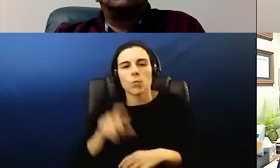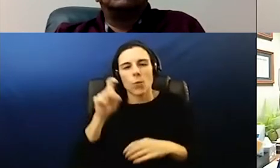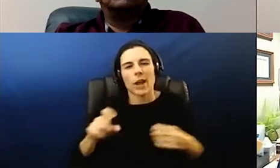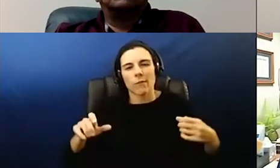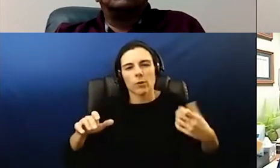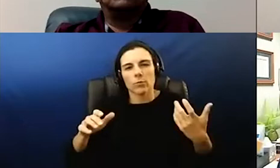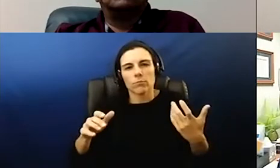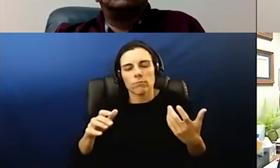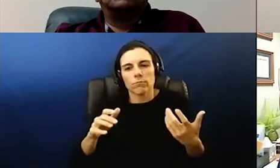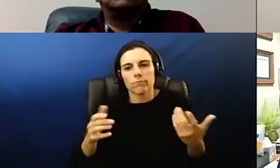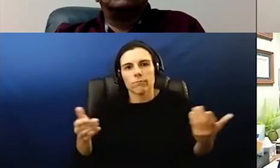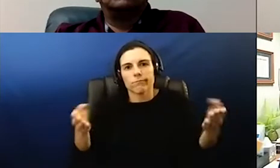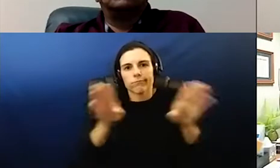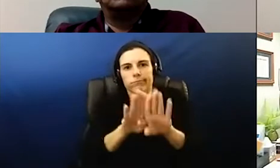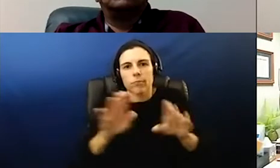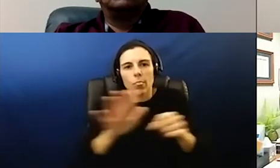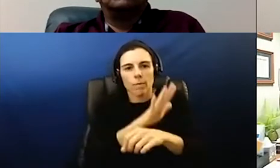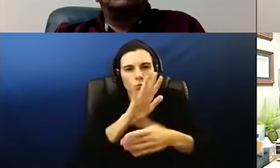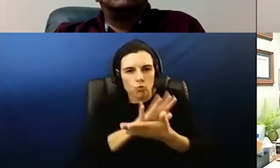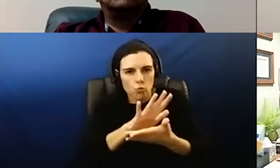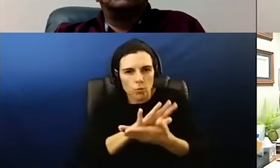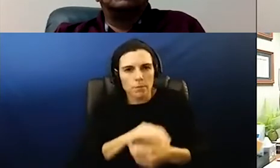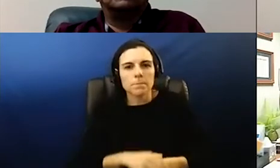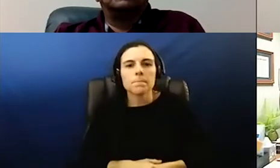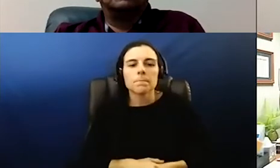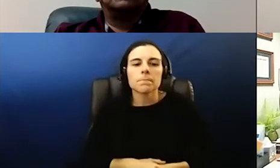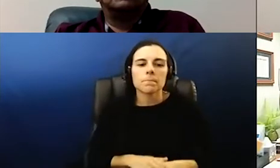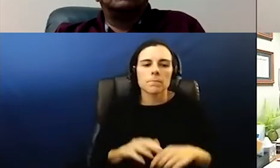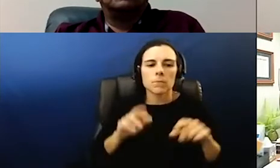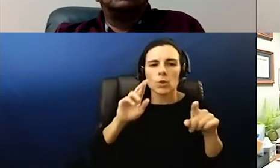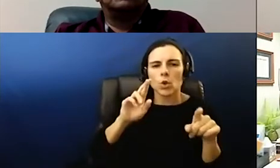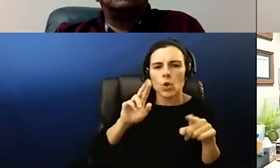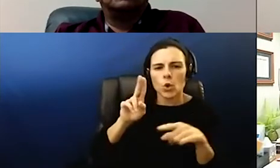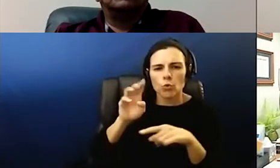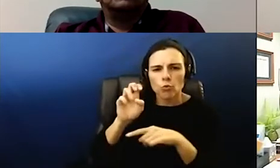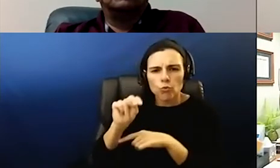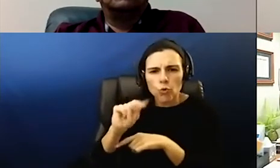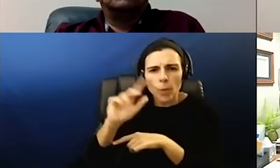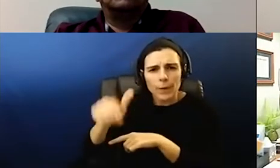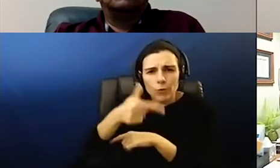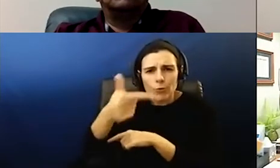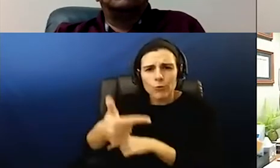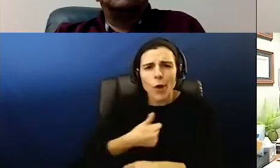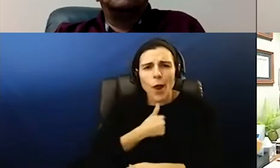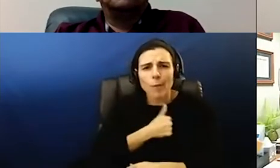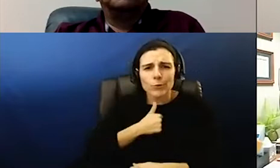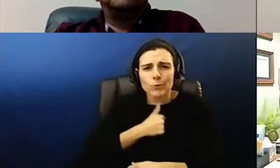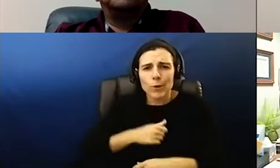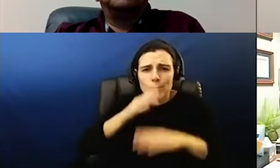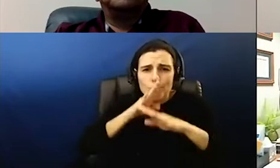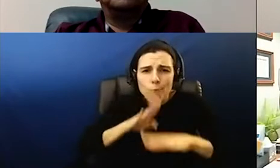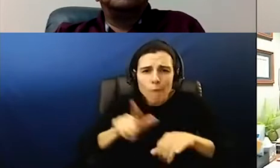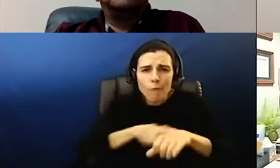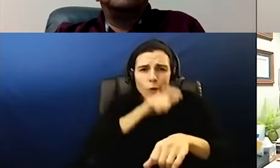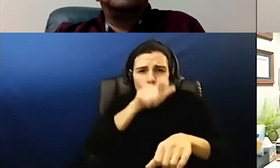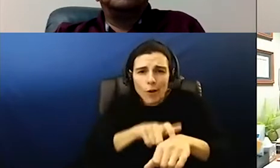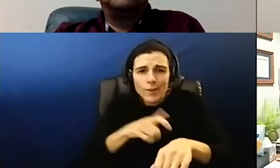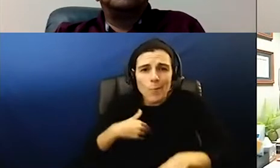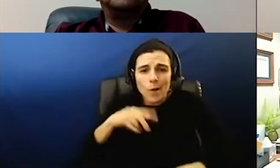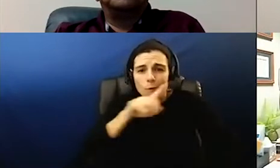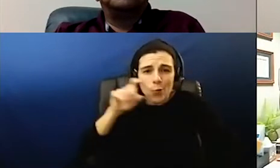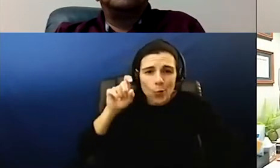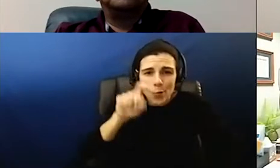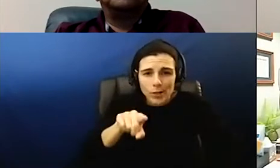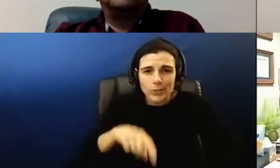okay um ruben i'm it's your turn i'm sorry you've been quiet too long so we have a question for you